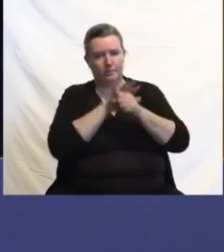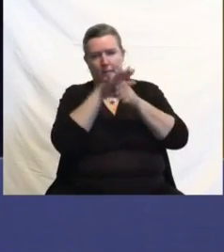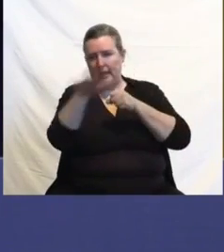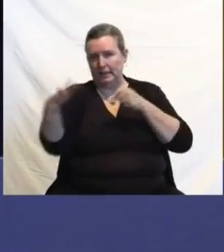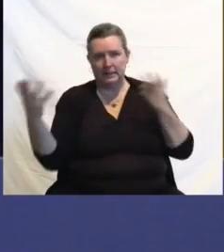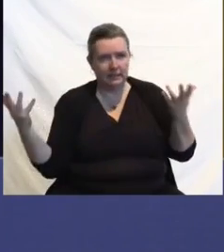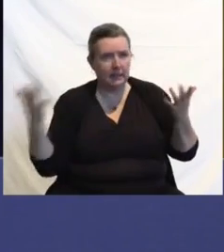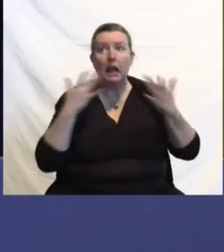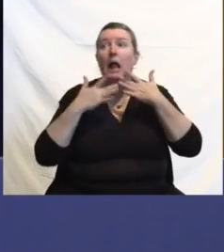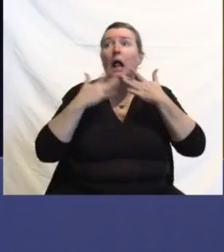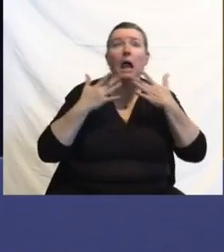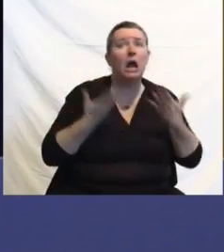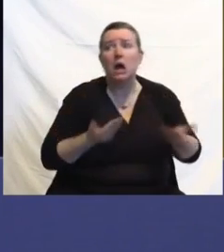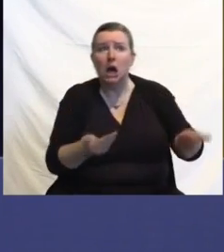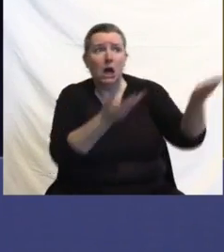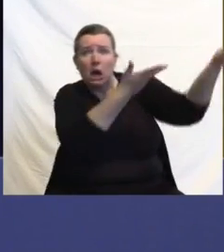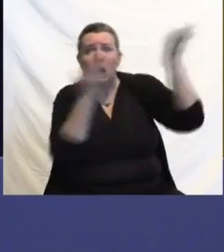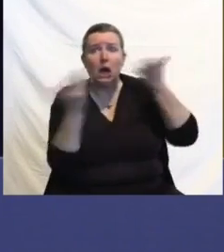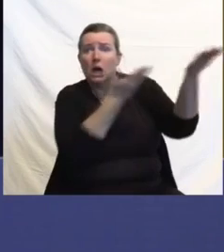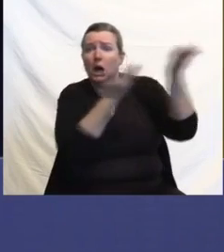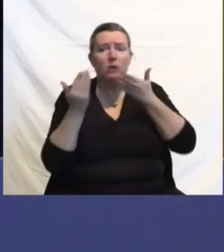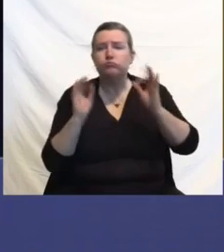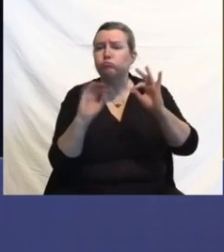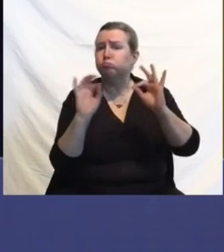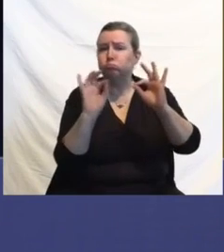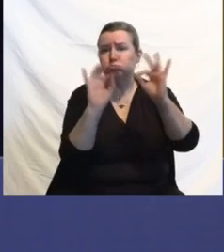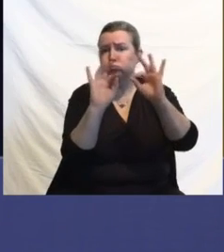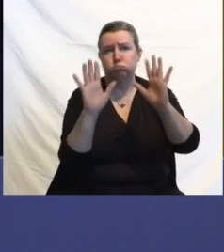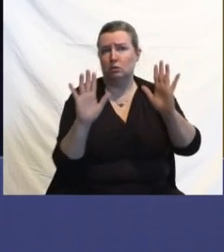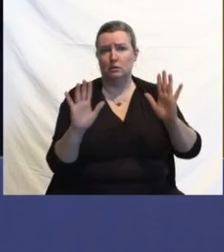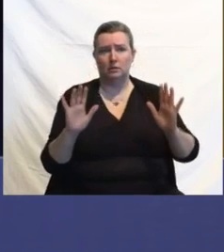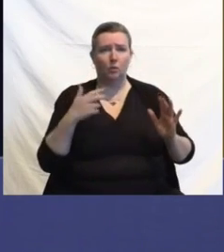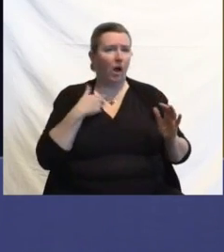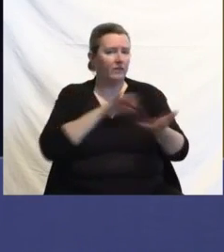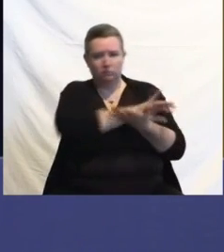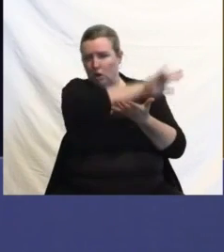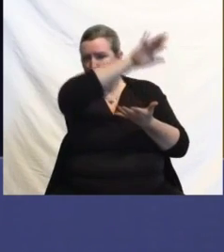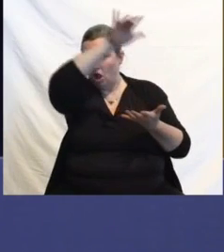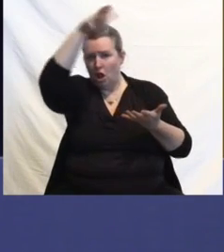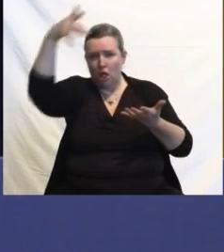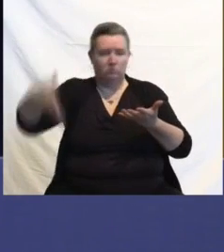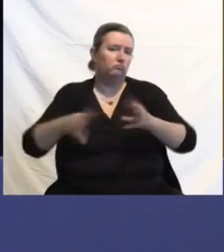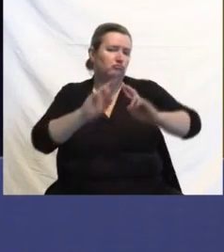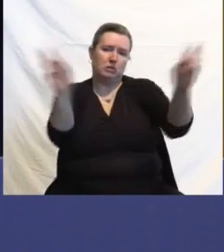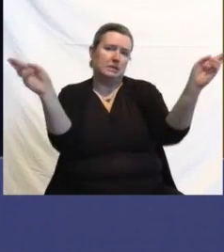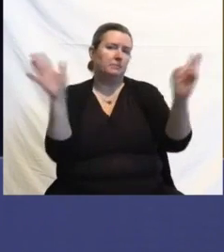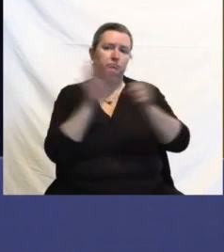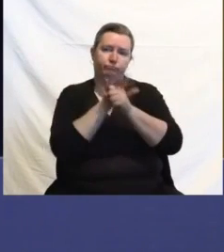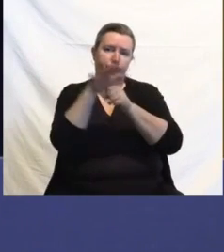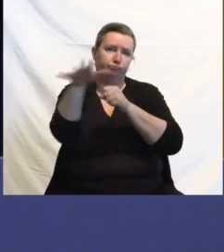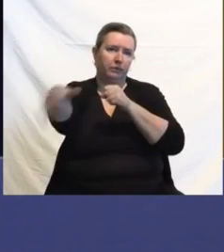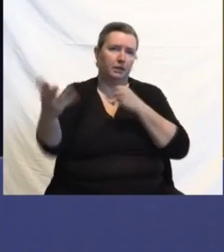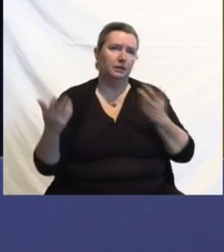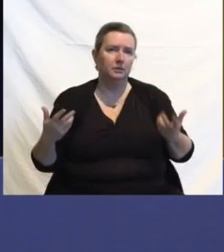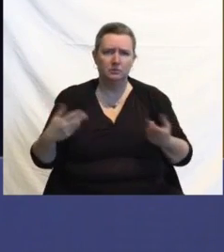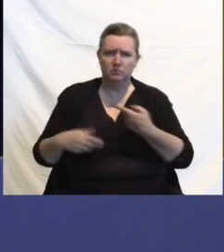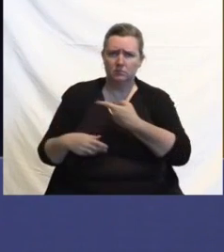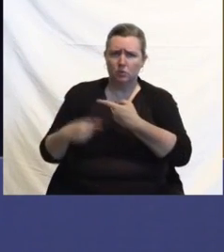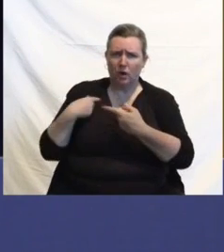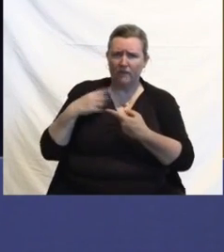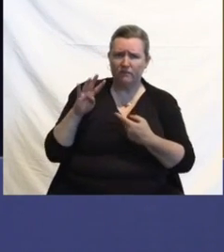whatever expected demand. And there are, Judy, I believe, did you mention earlier 4 million people now eligible